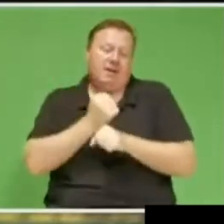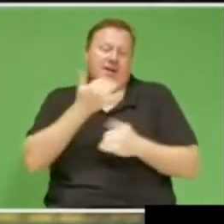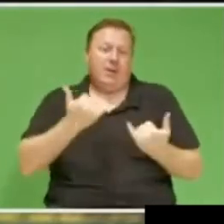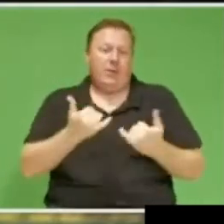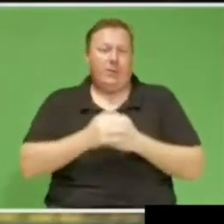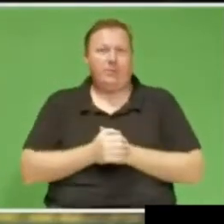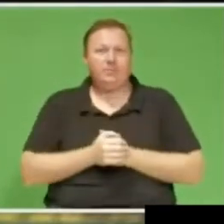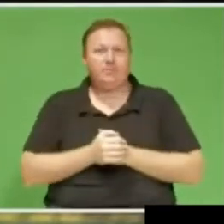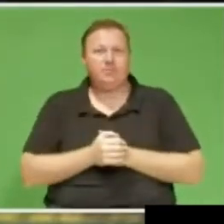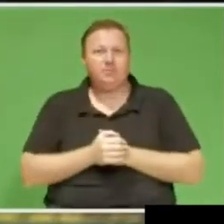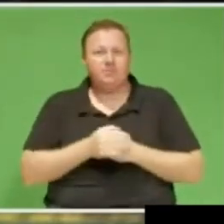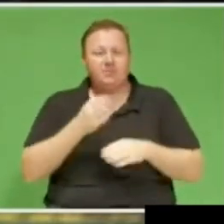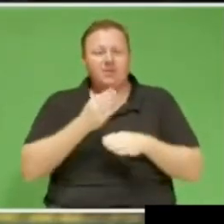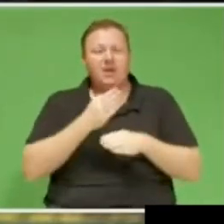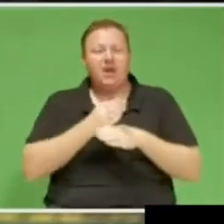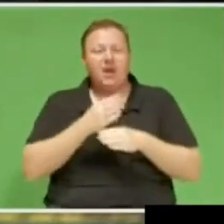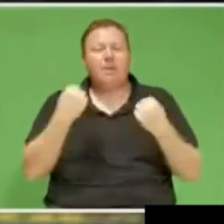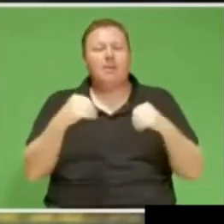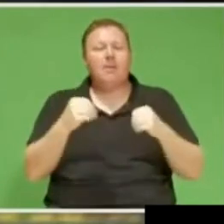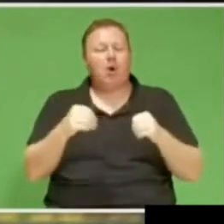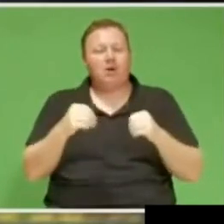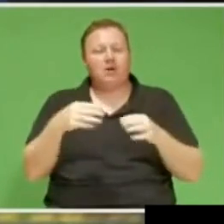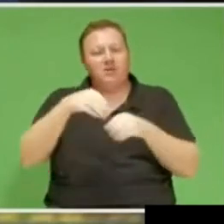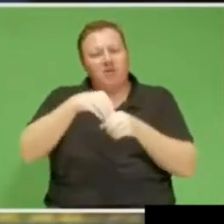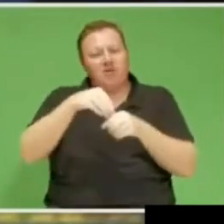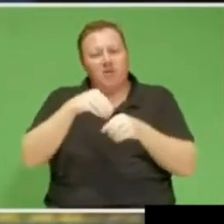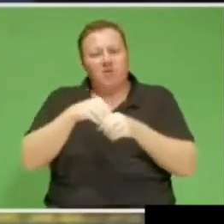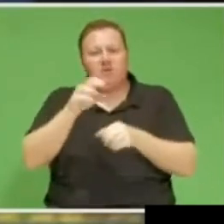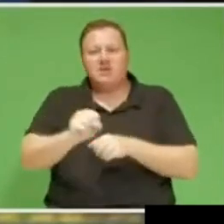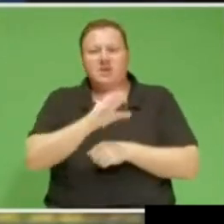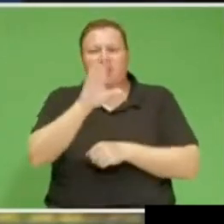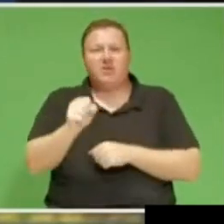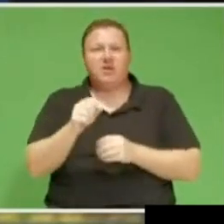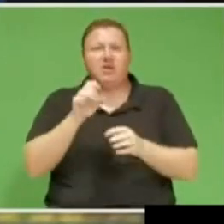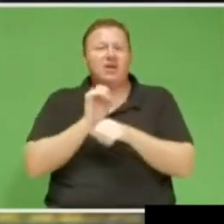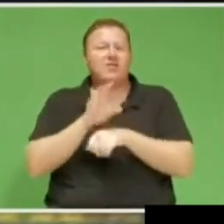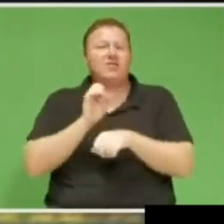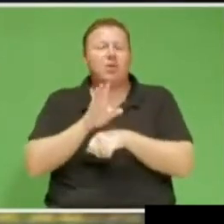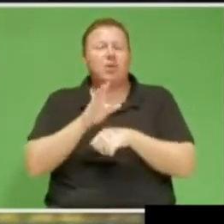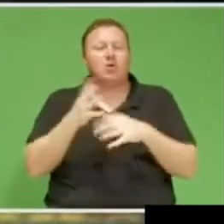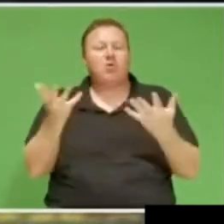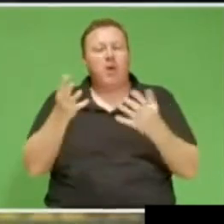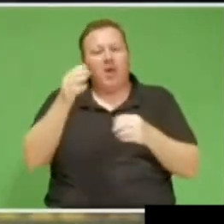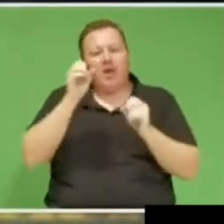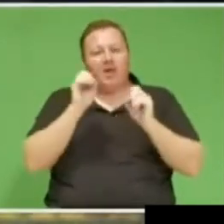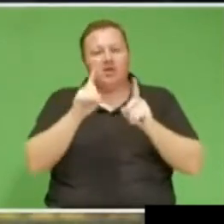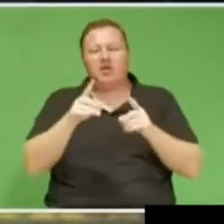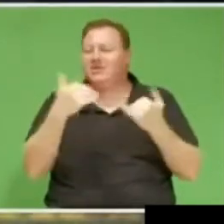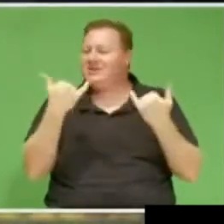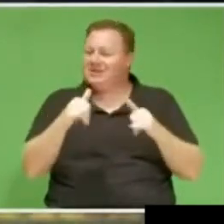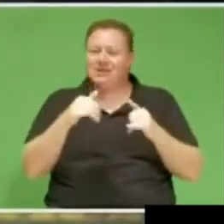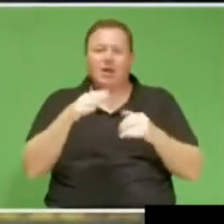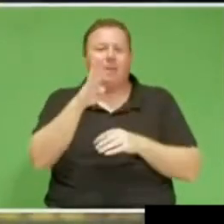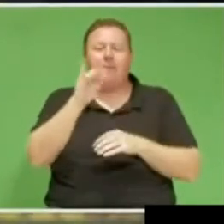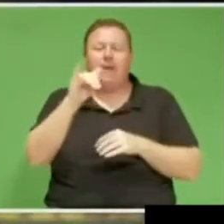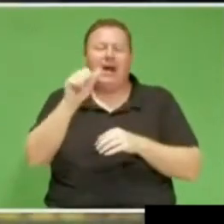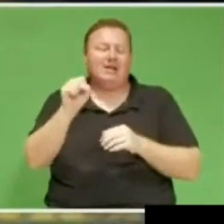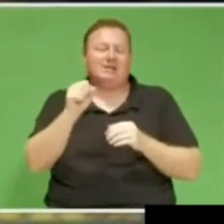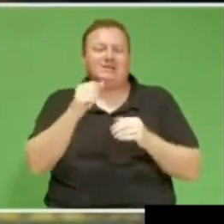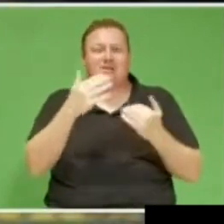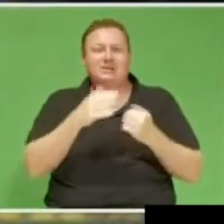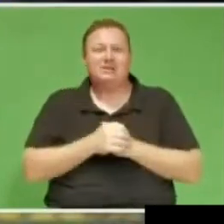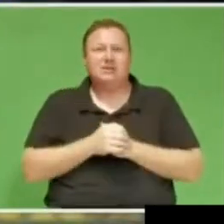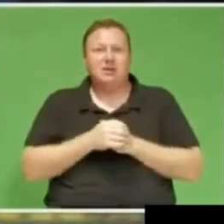labor market participation in South Africa is heavily influenced by education and is skill biased however